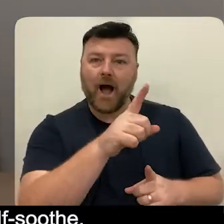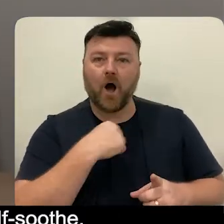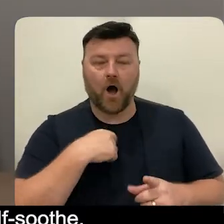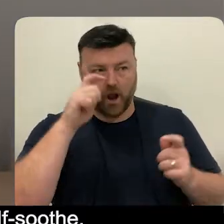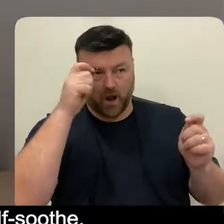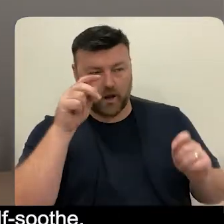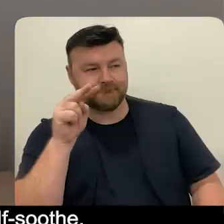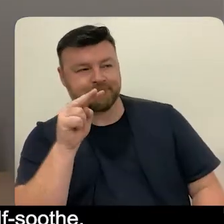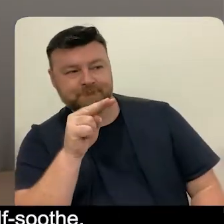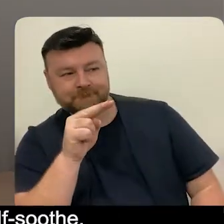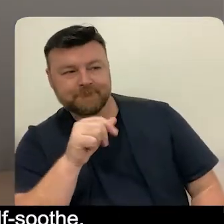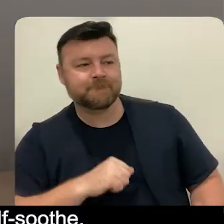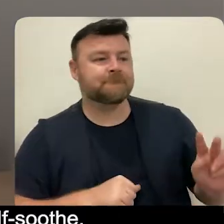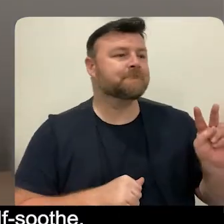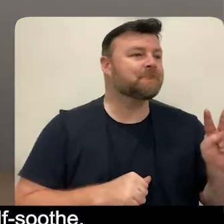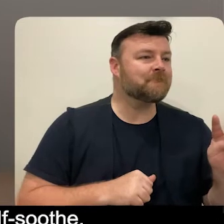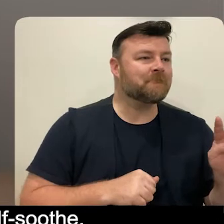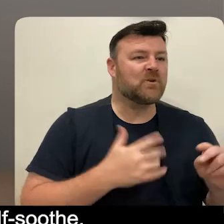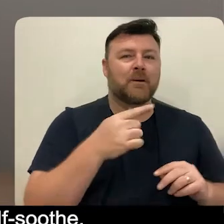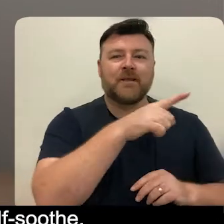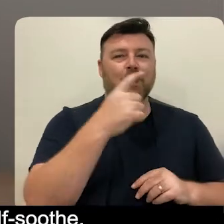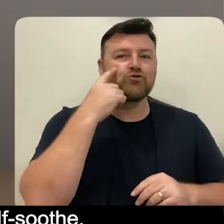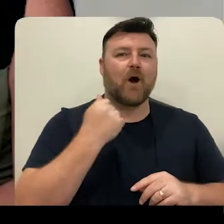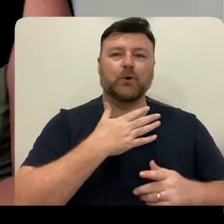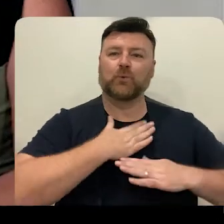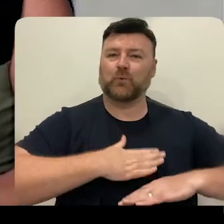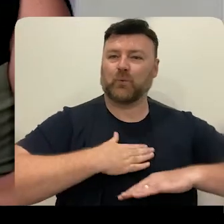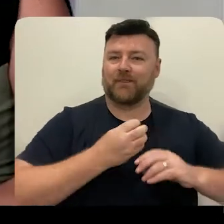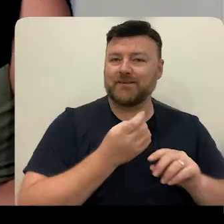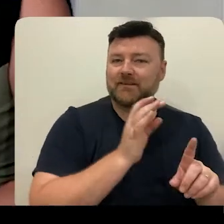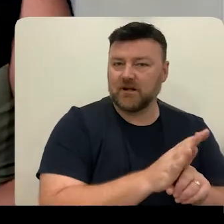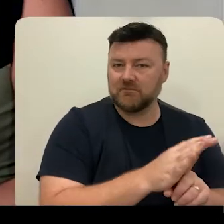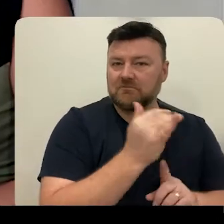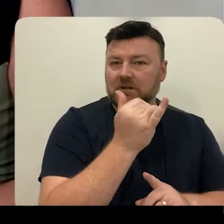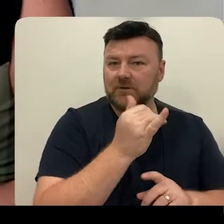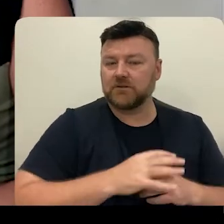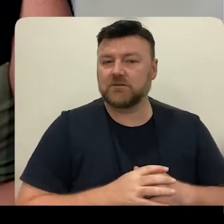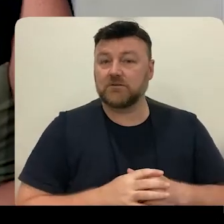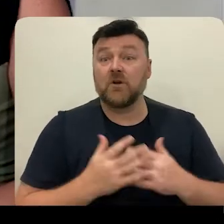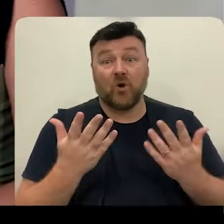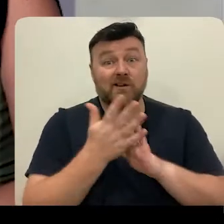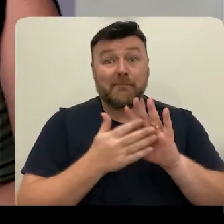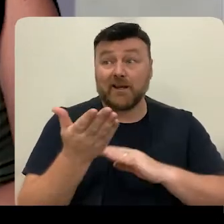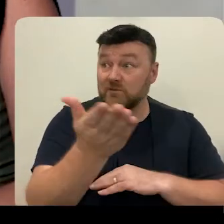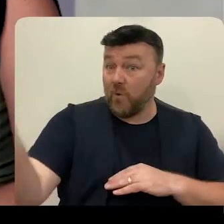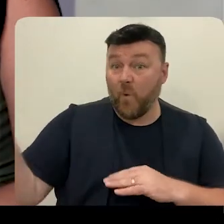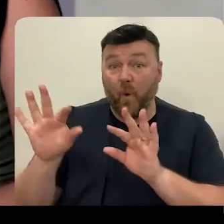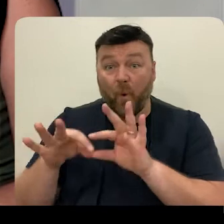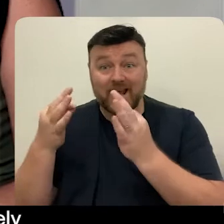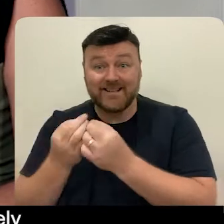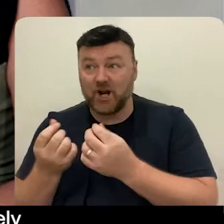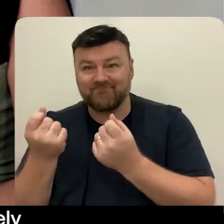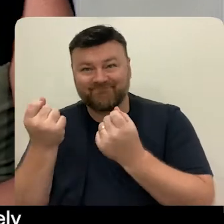those behaviours often as attempts to self-soothe. So if those organisations aren't, what we say, trauma-informed,